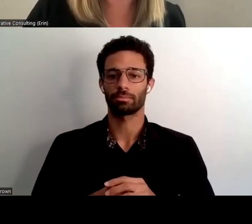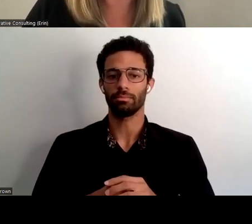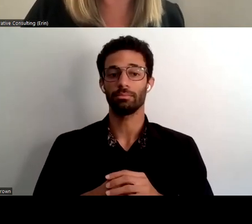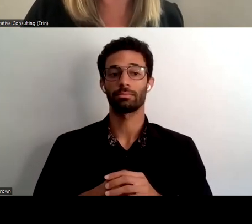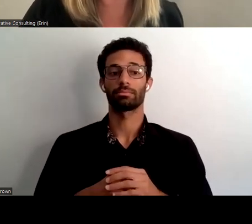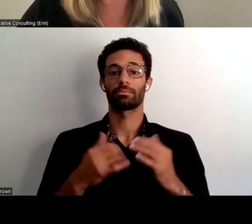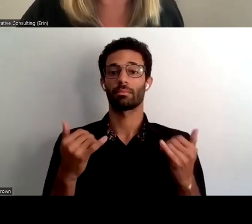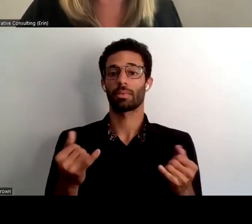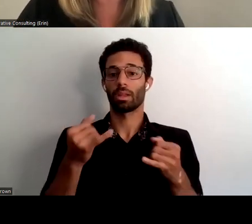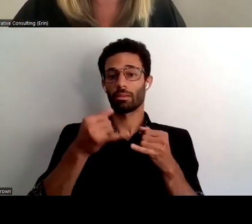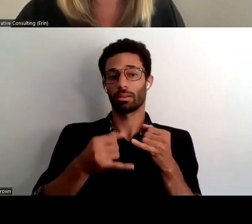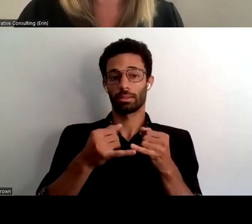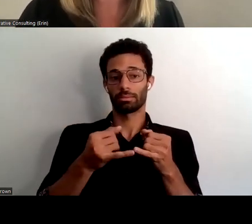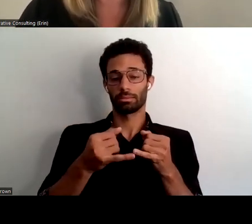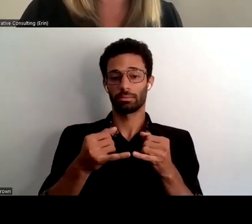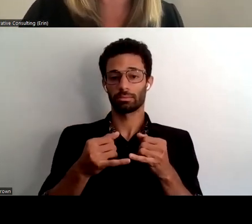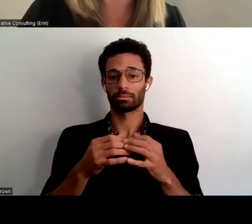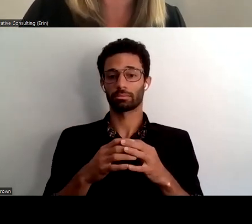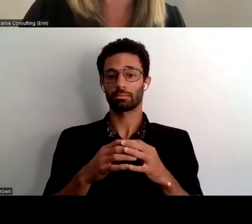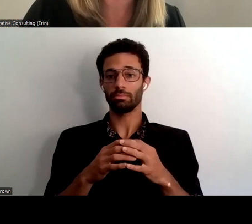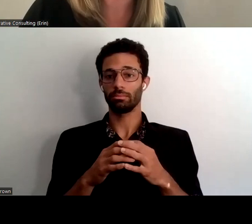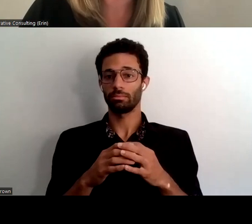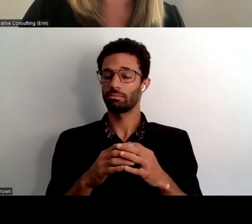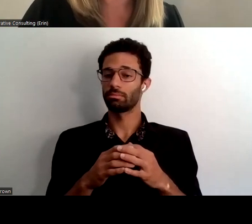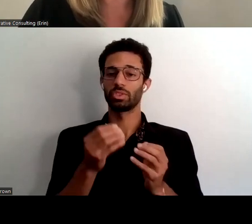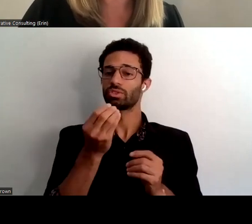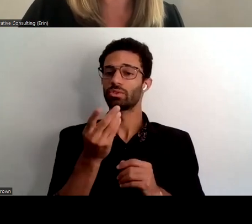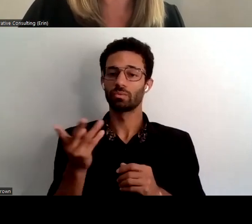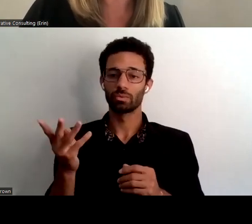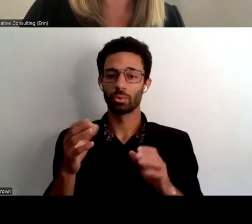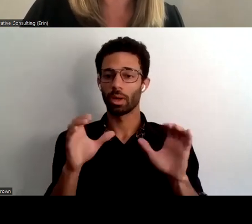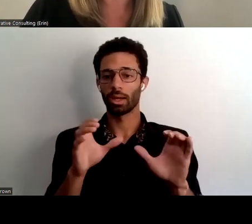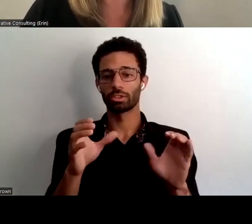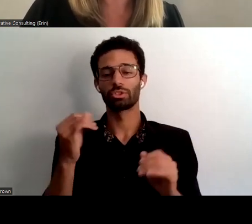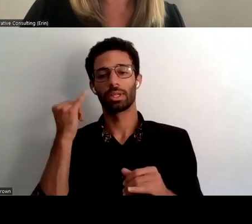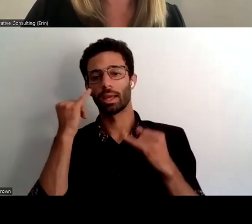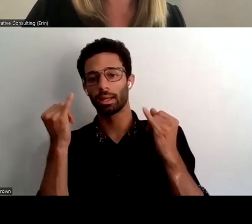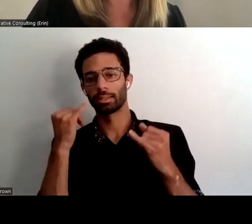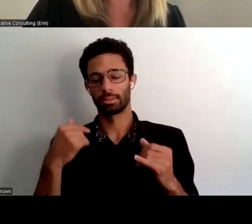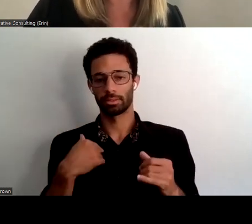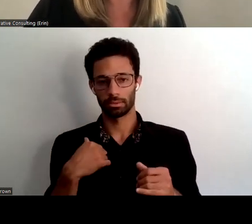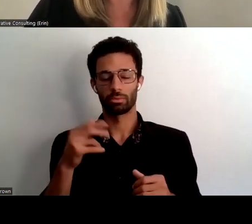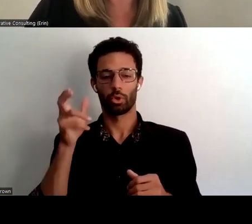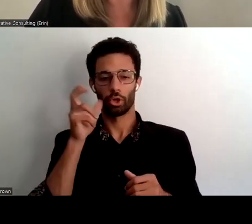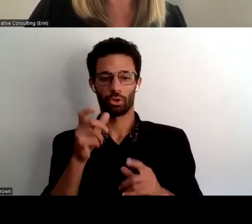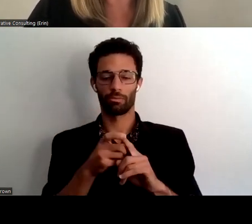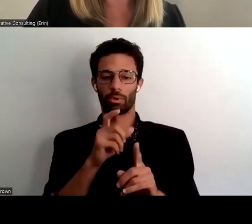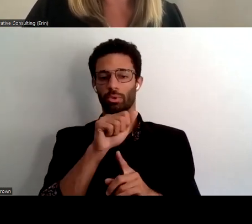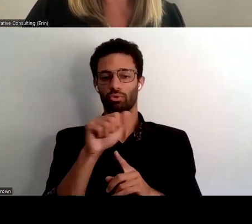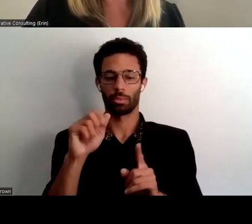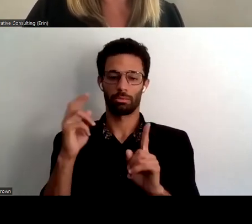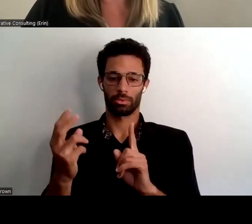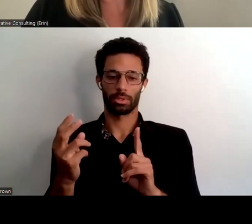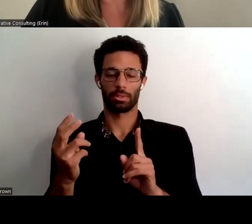to our last trait and again highlighting some of just some of the actions um and ideas that we heard from the the triple a perspective